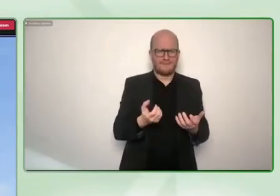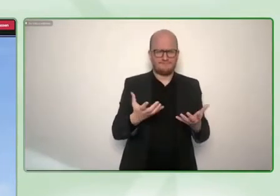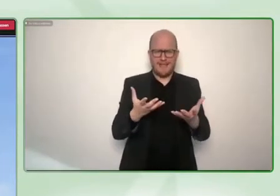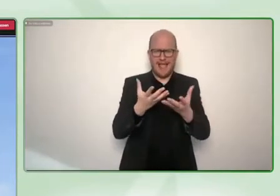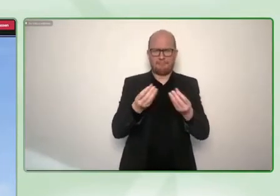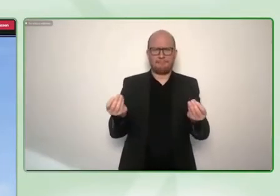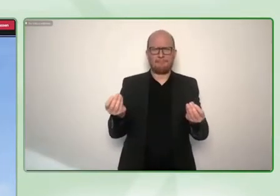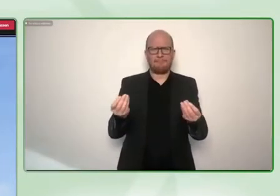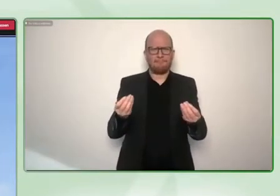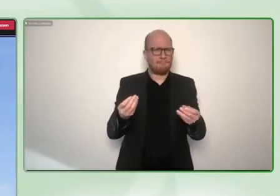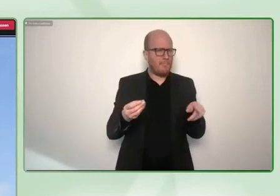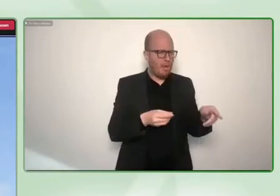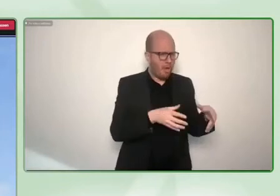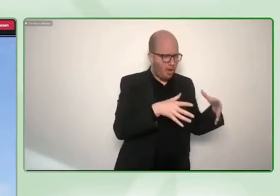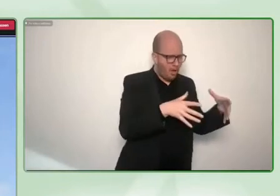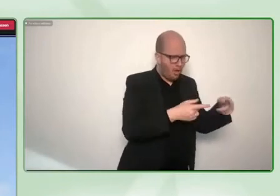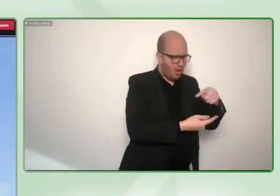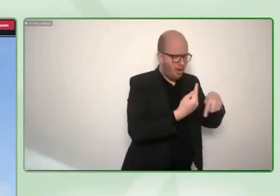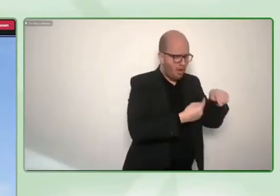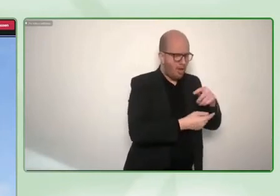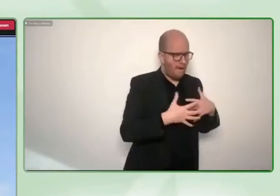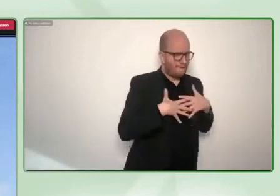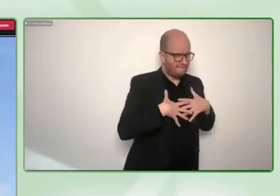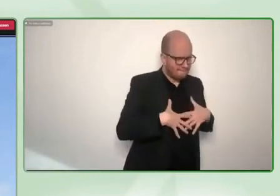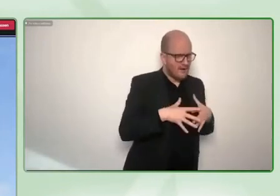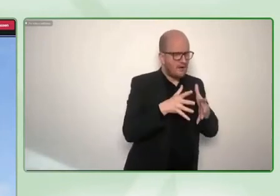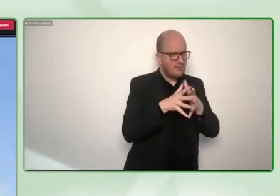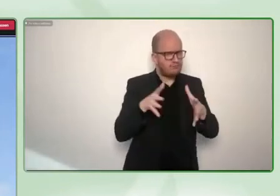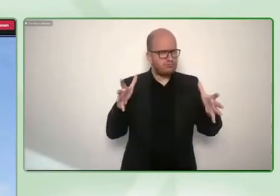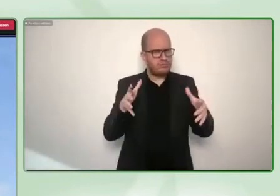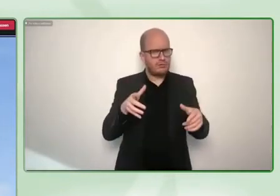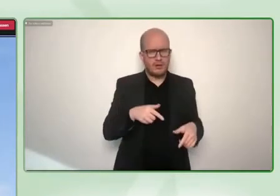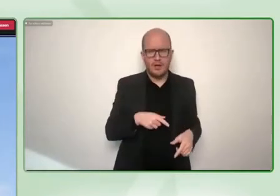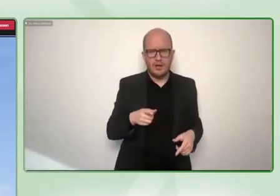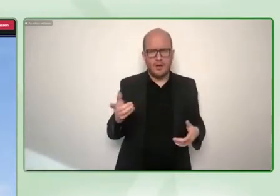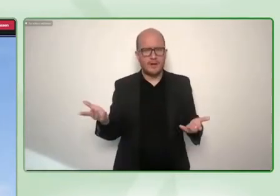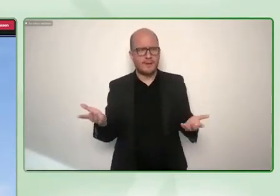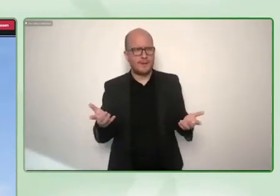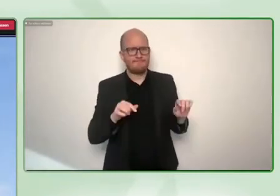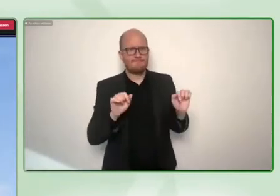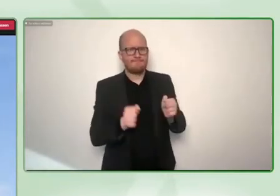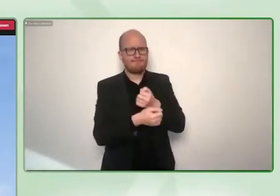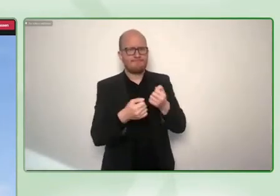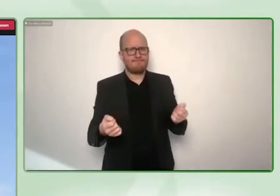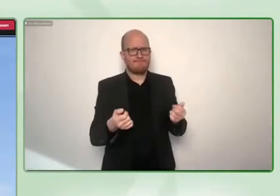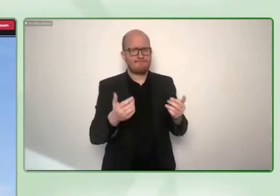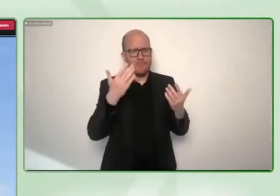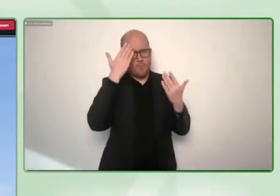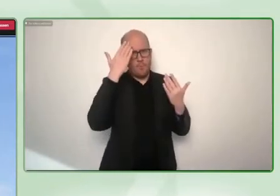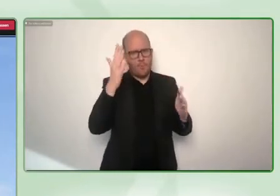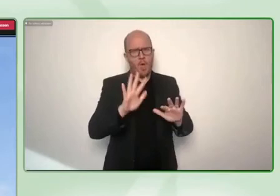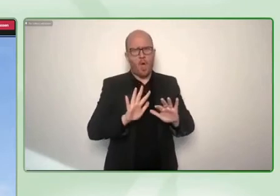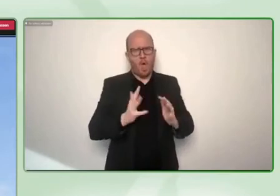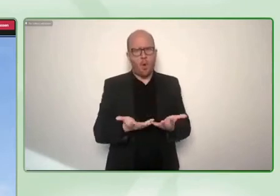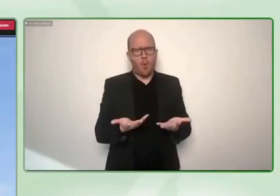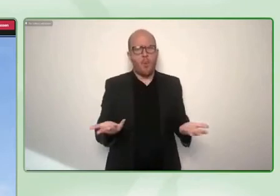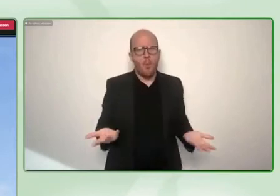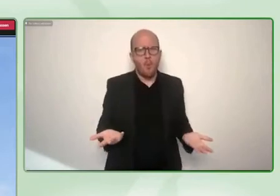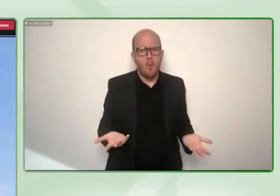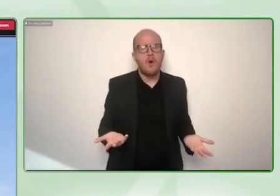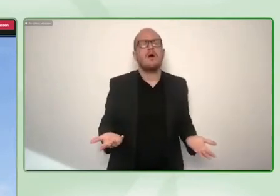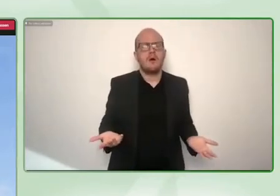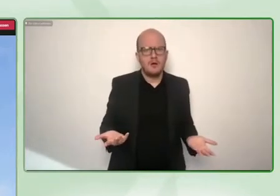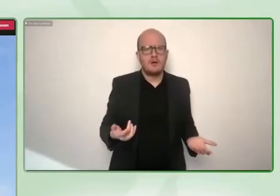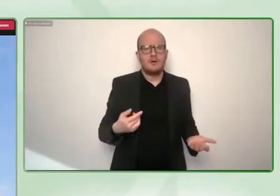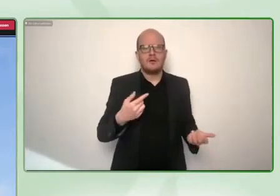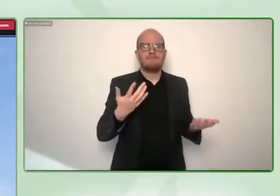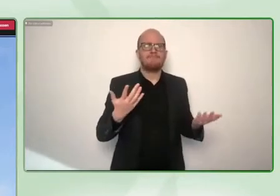looked at the capacities that they need to scale. So the big question was if you design a training what should be taught in this training.